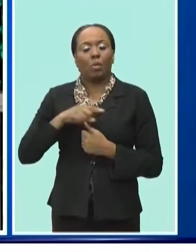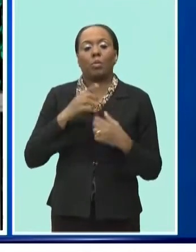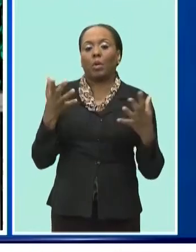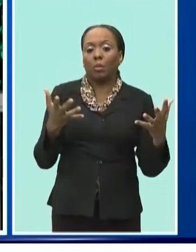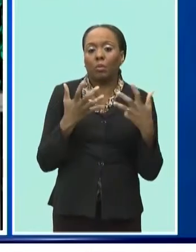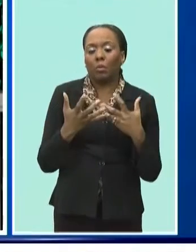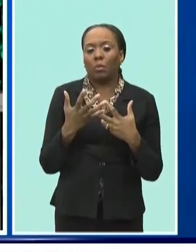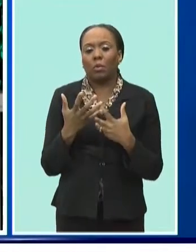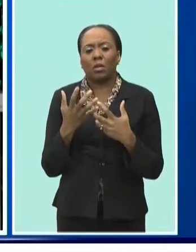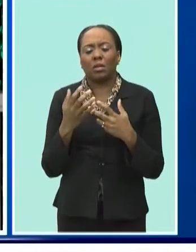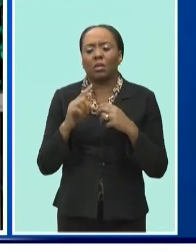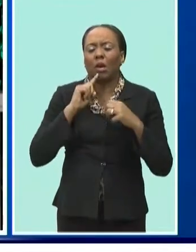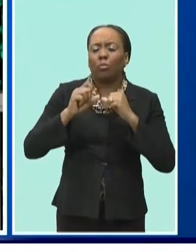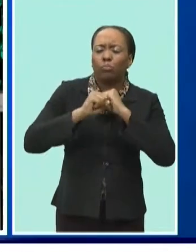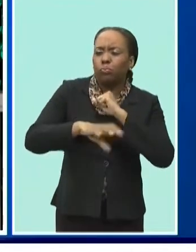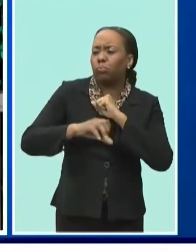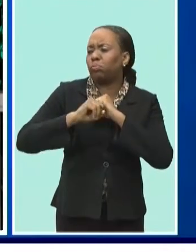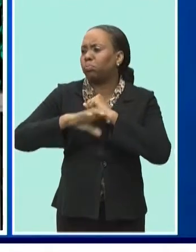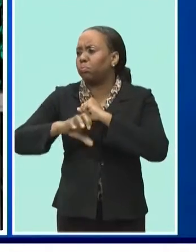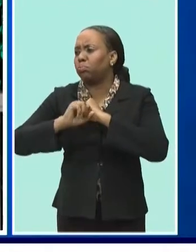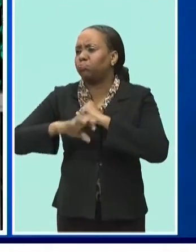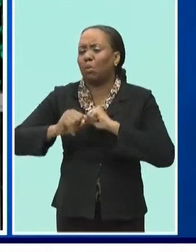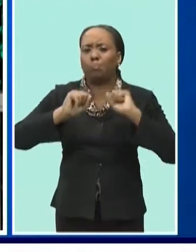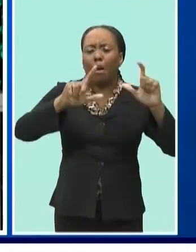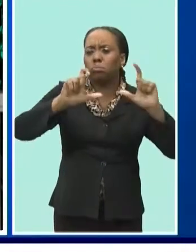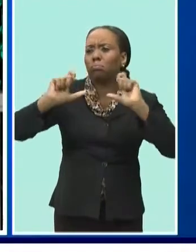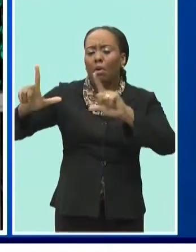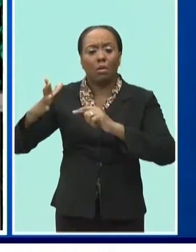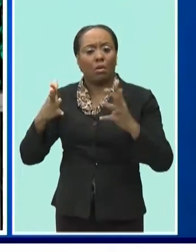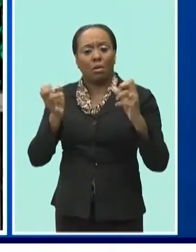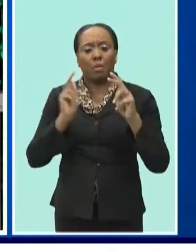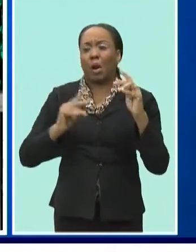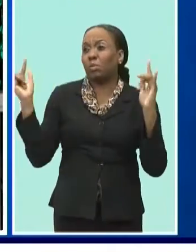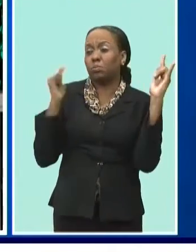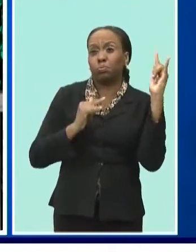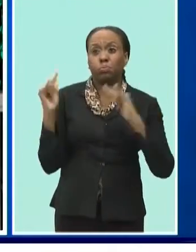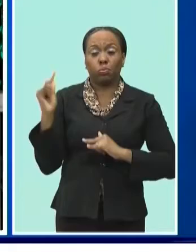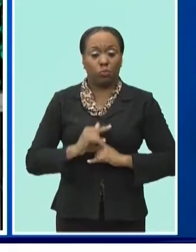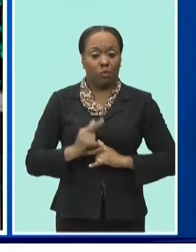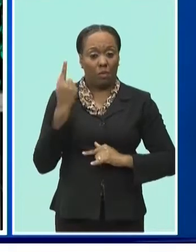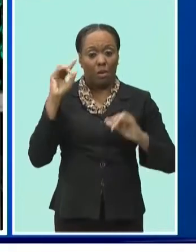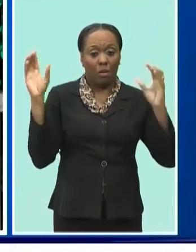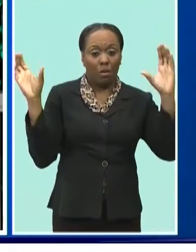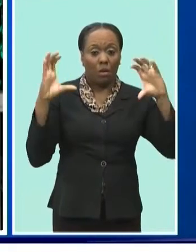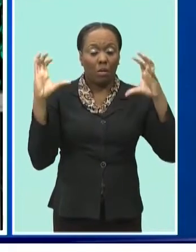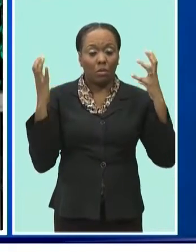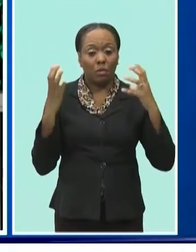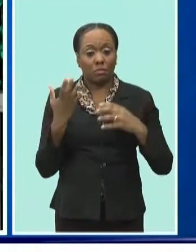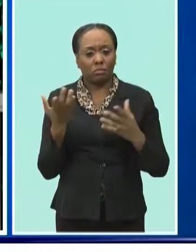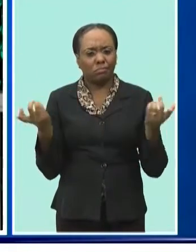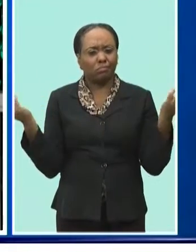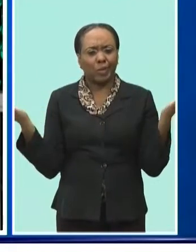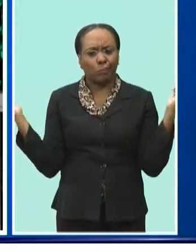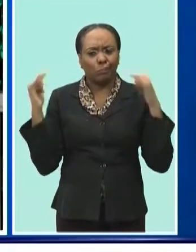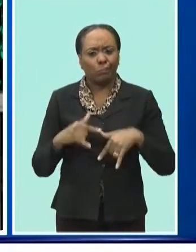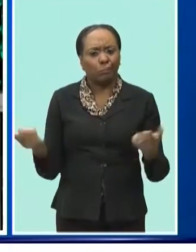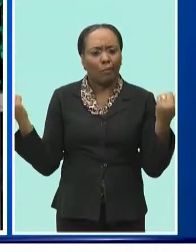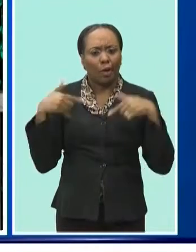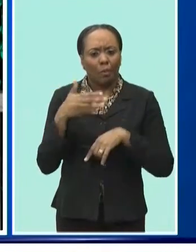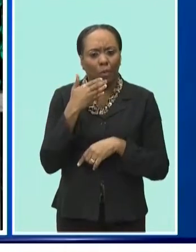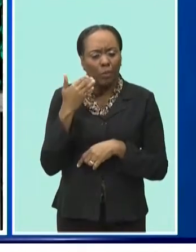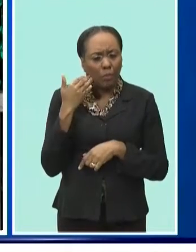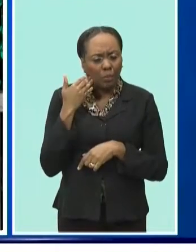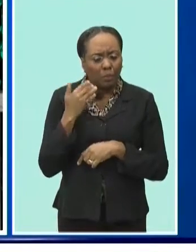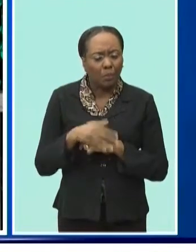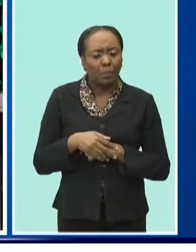ends of the globe and tell people to come home for cropover or come to Barbados for cropover. We also